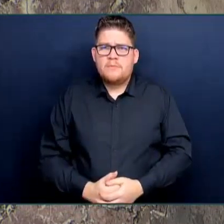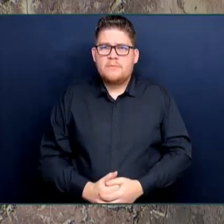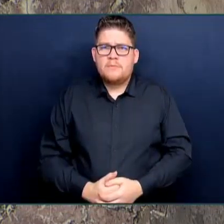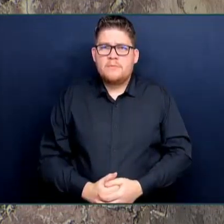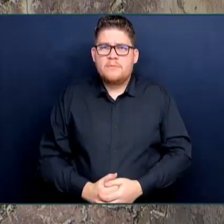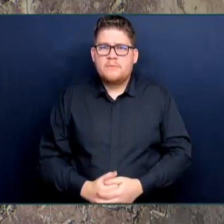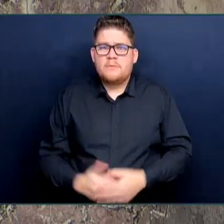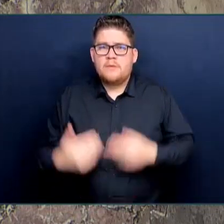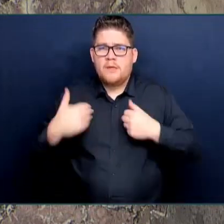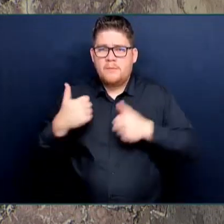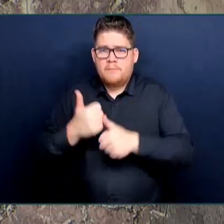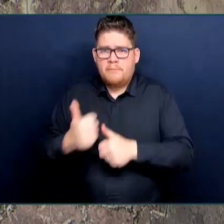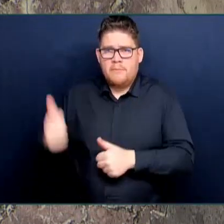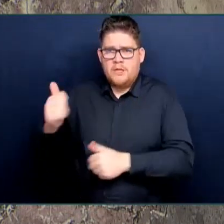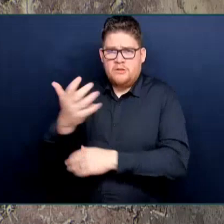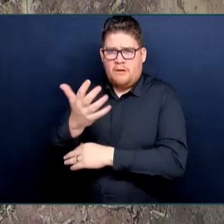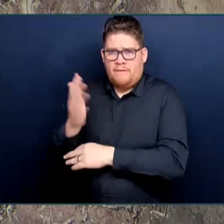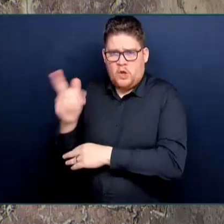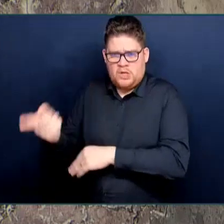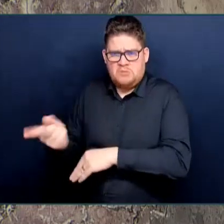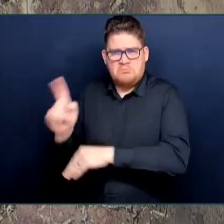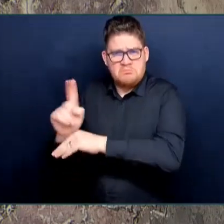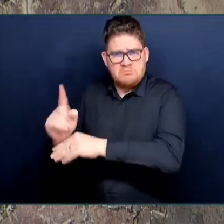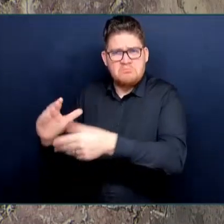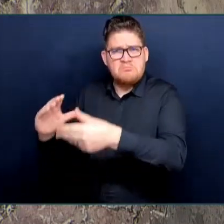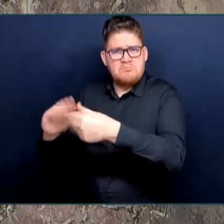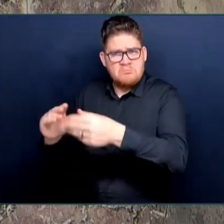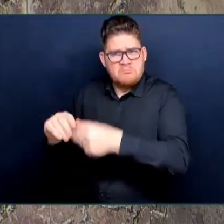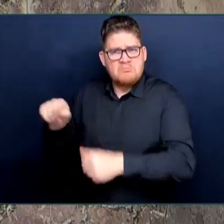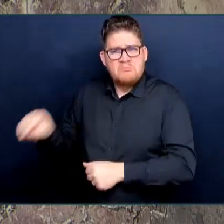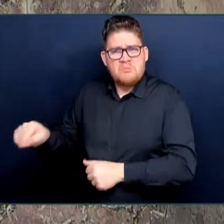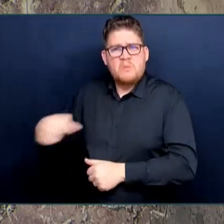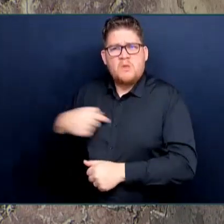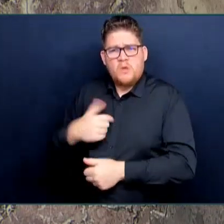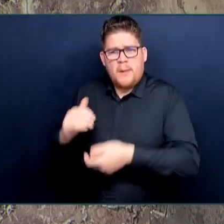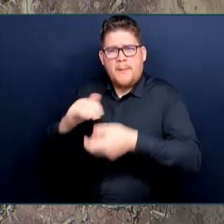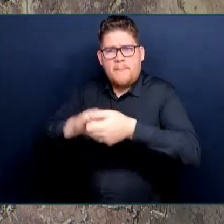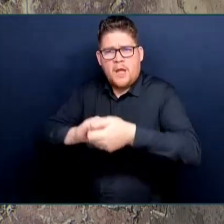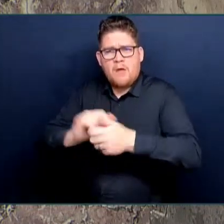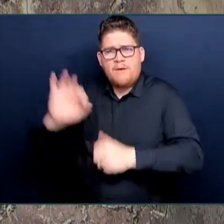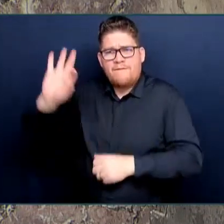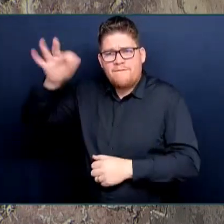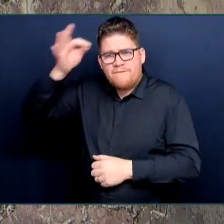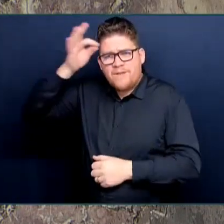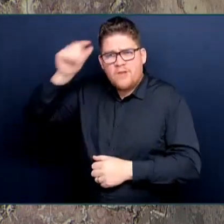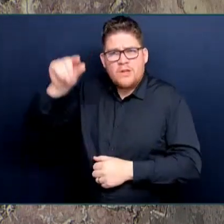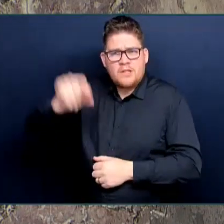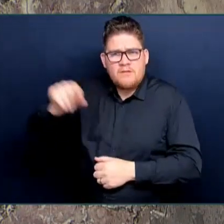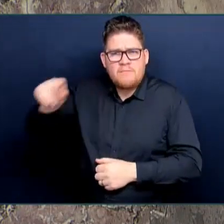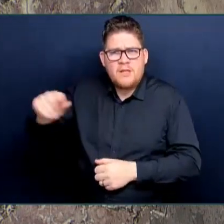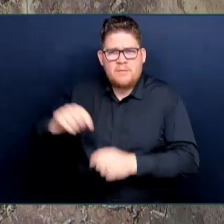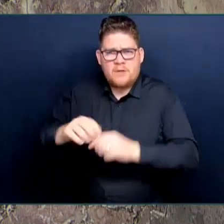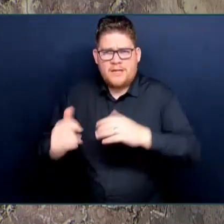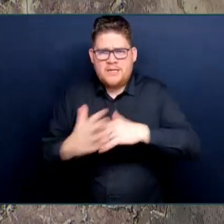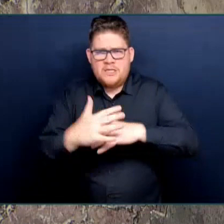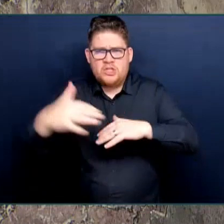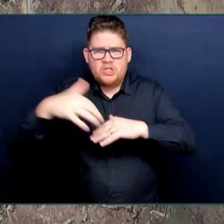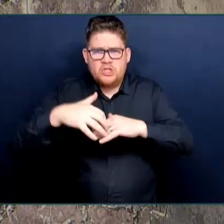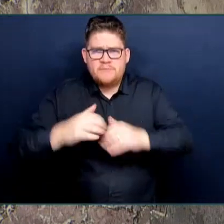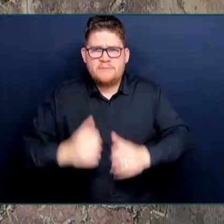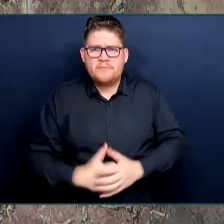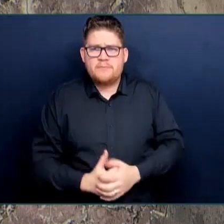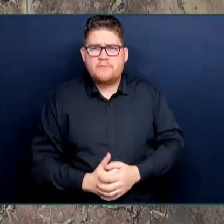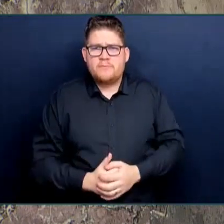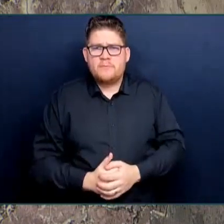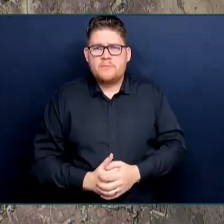in partnership with the Federal Government and First Nations with respect to deferring logging in the old-growth